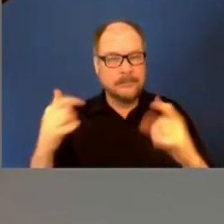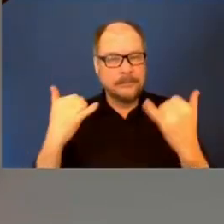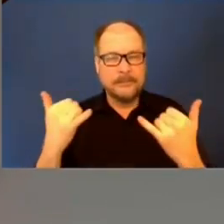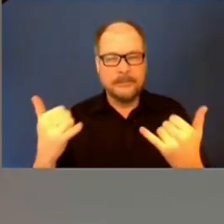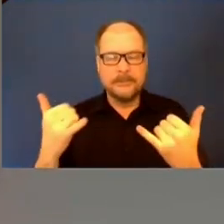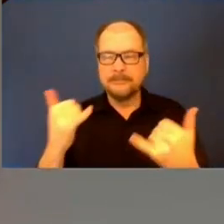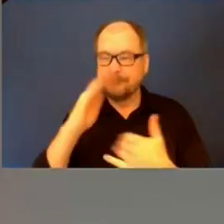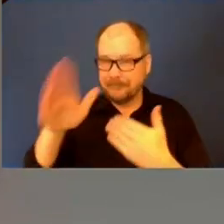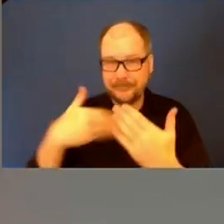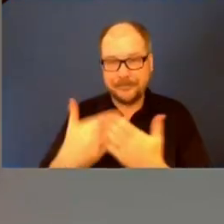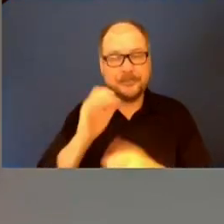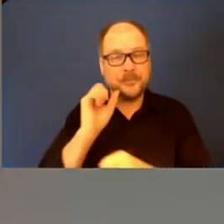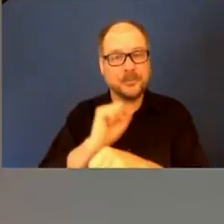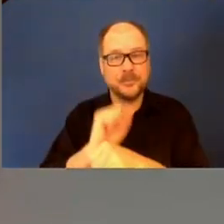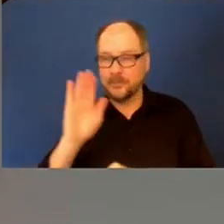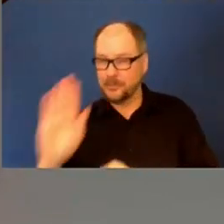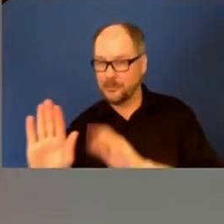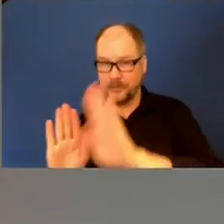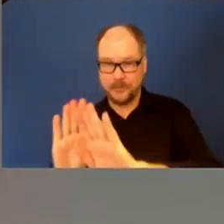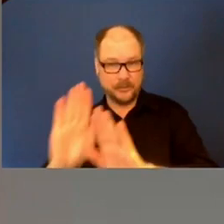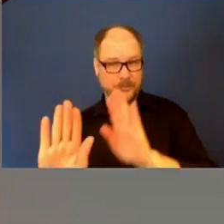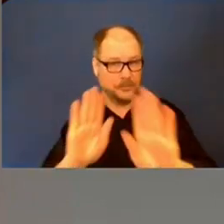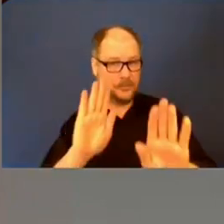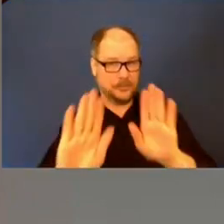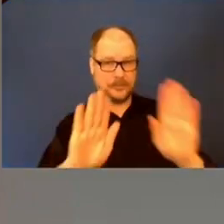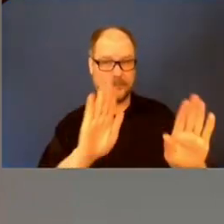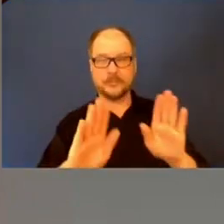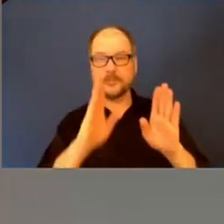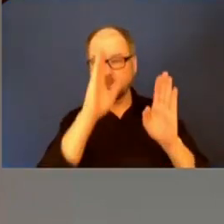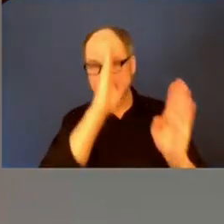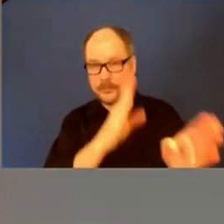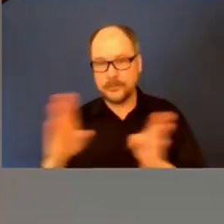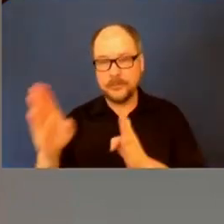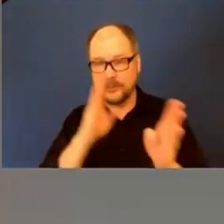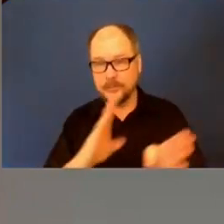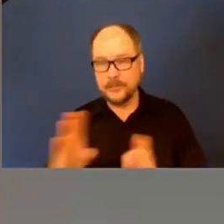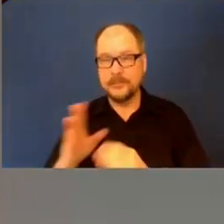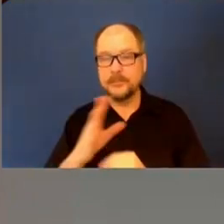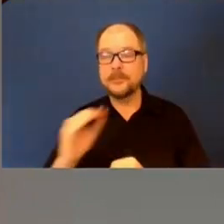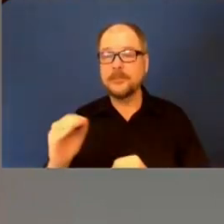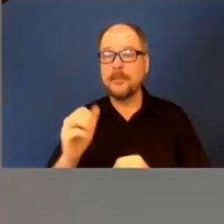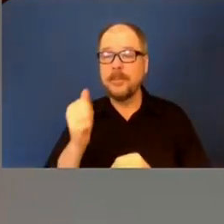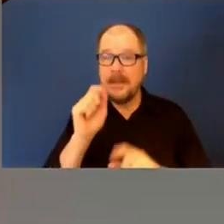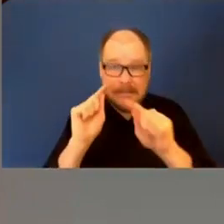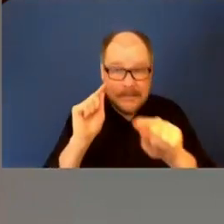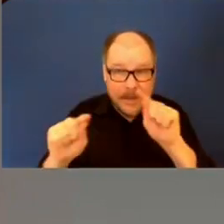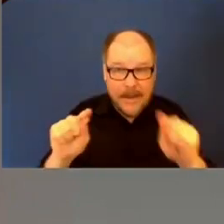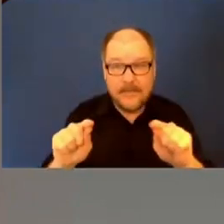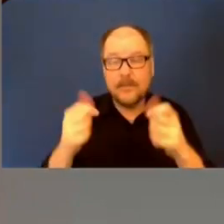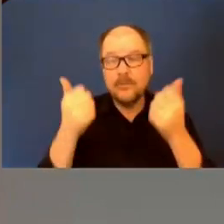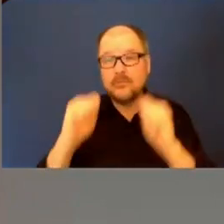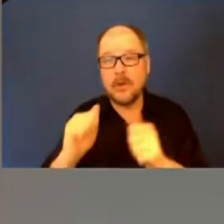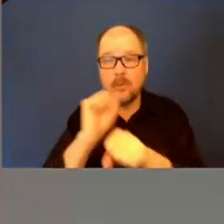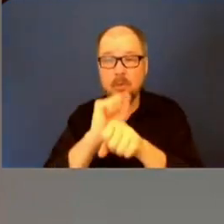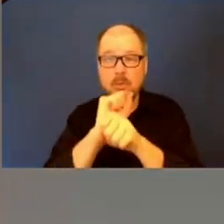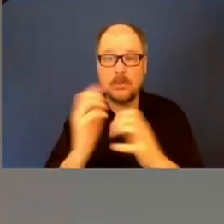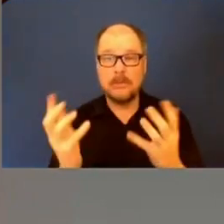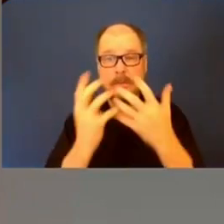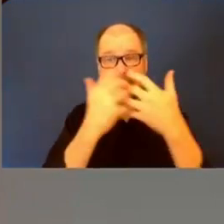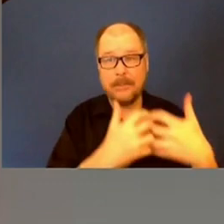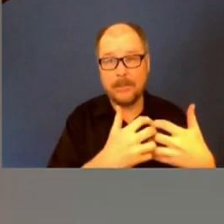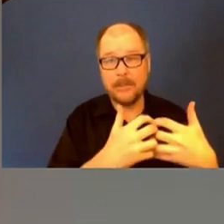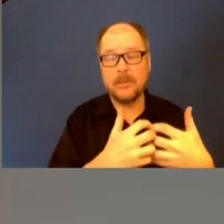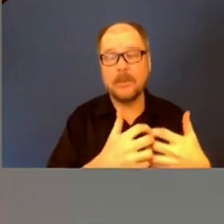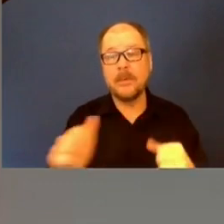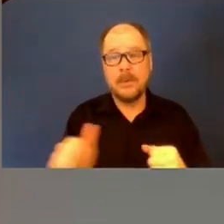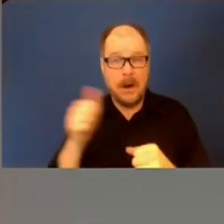they're all working their separate plans. A few of them are attempting to work together on this process and others